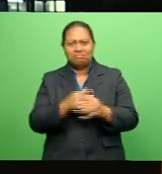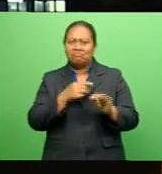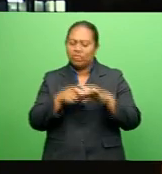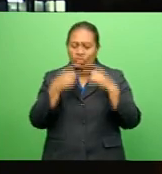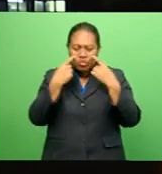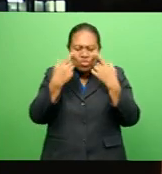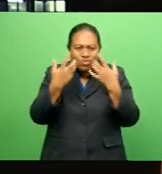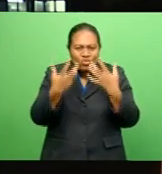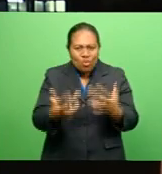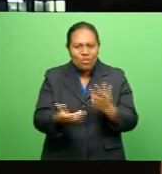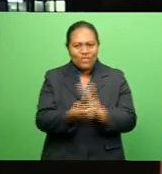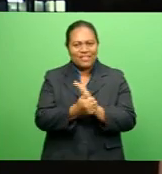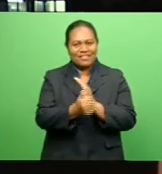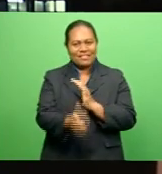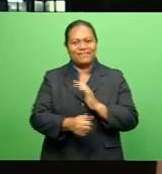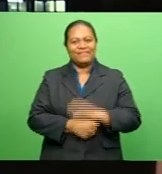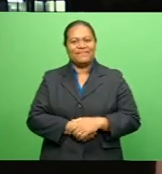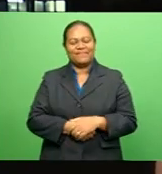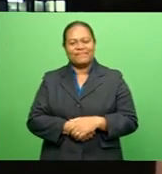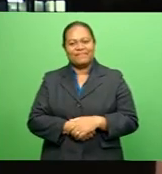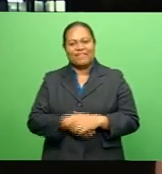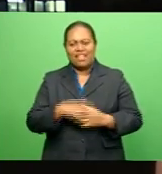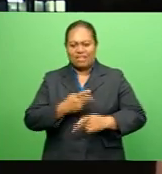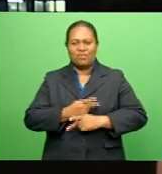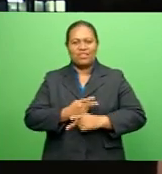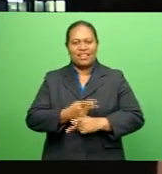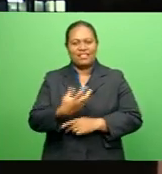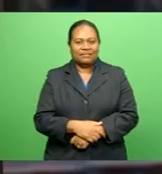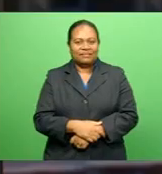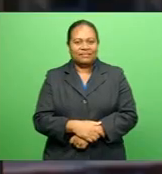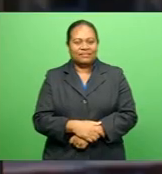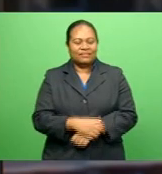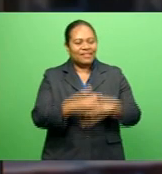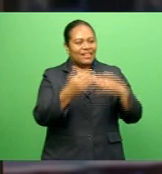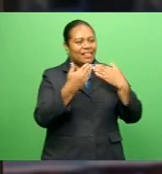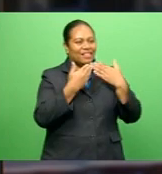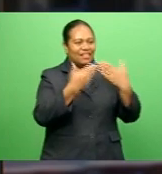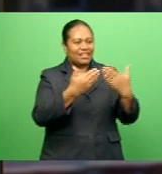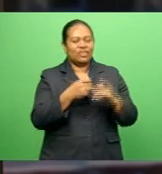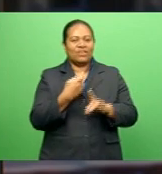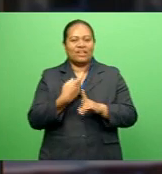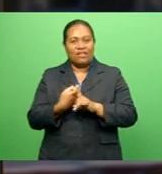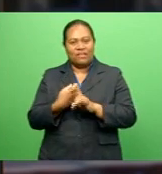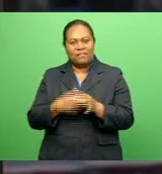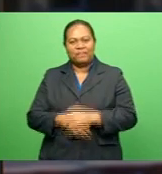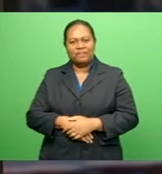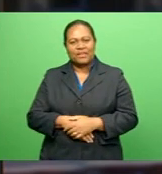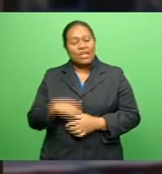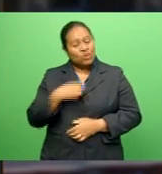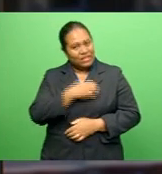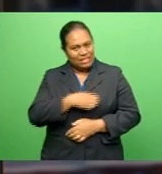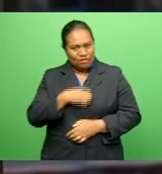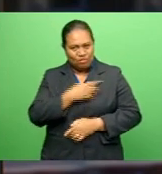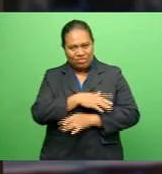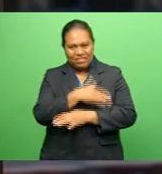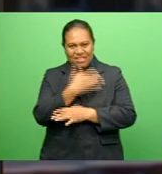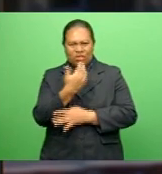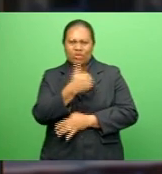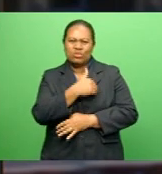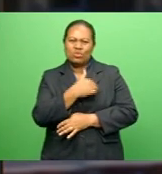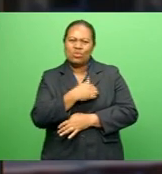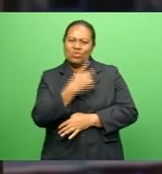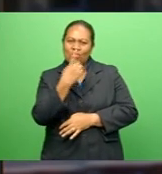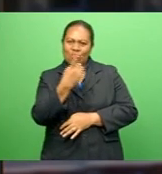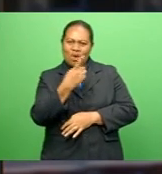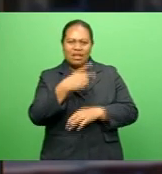showcase their talent And unleash their potential Thank you, Kara It was an emotional day for Superzone 1